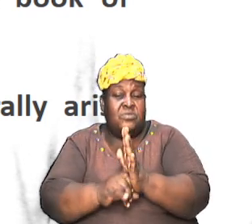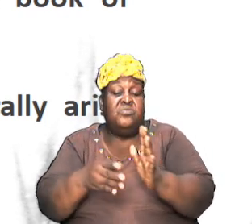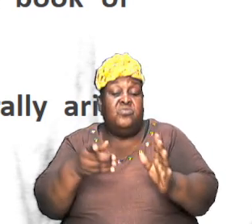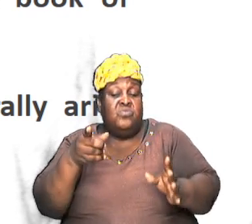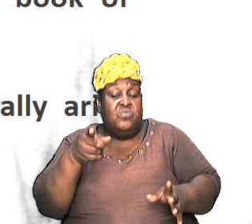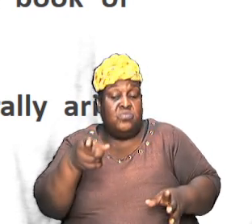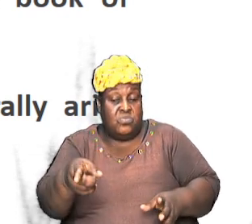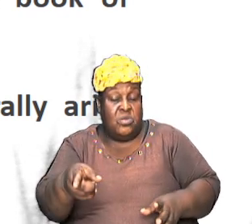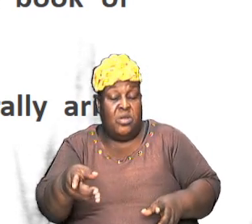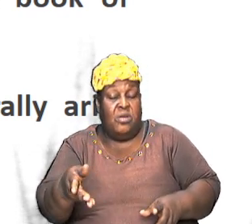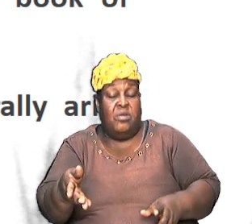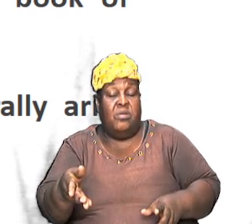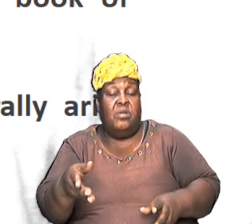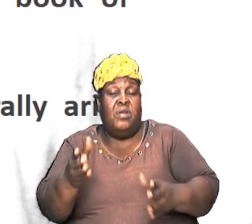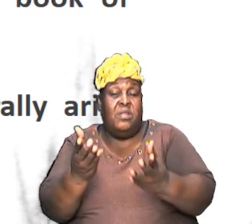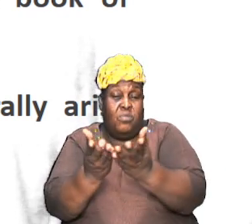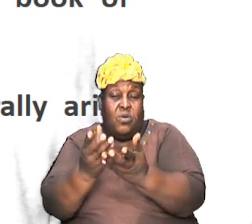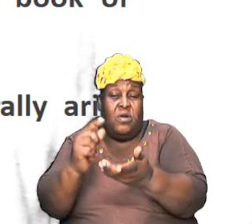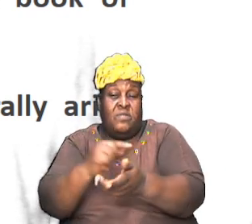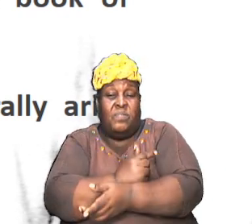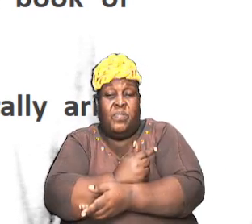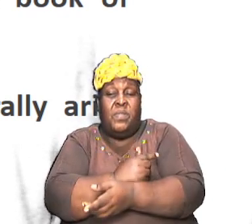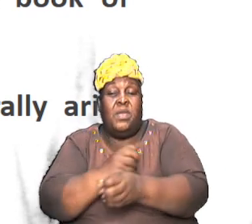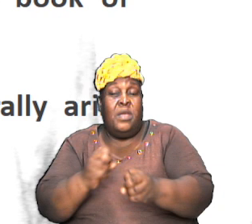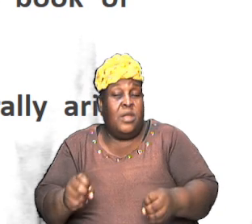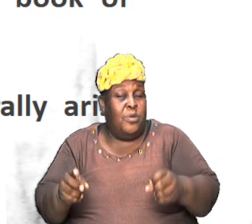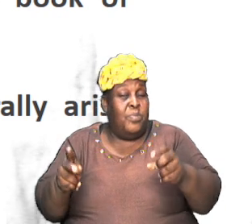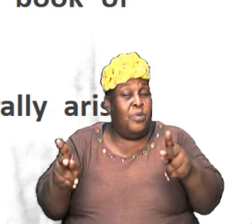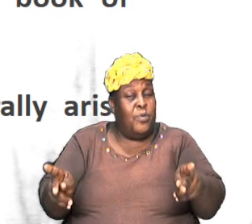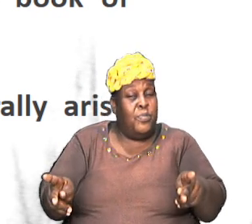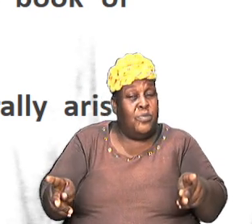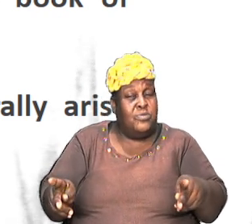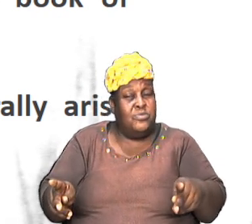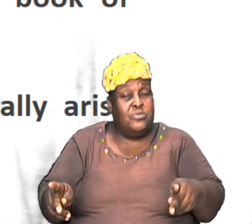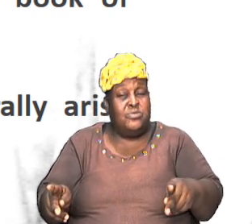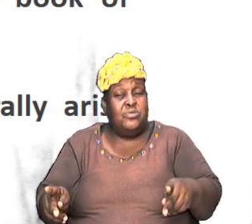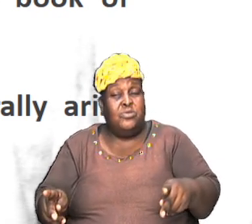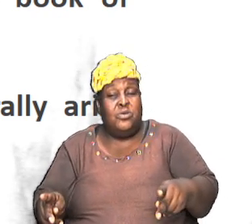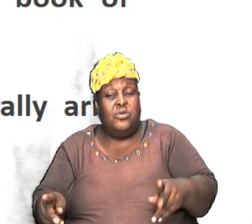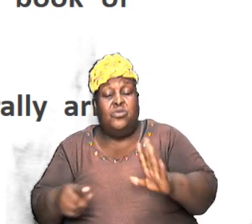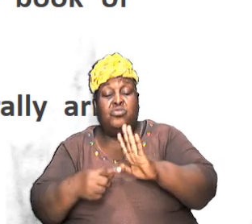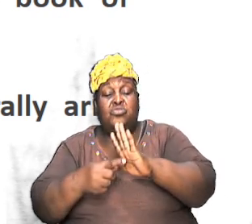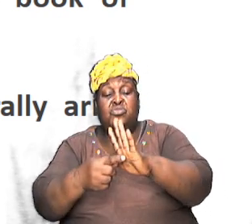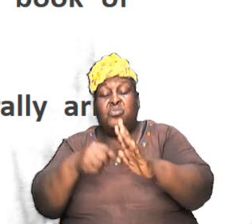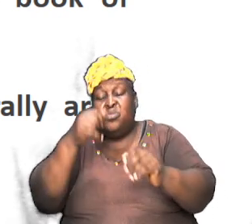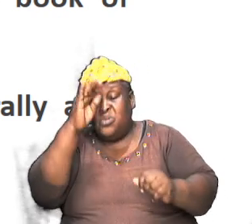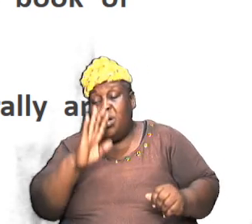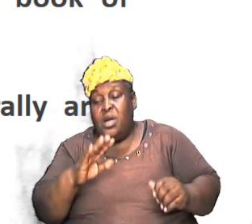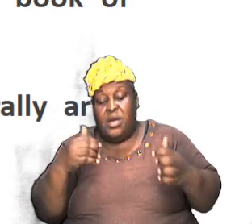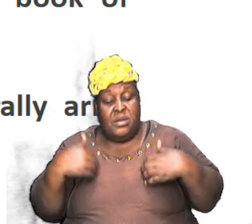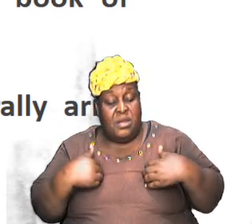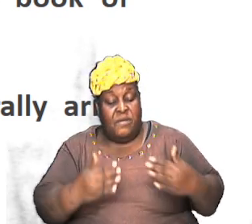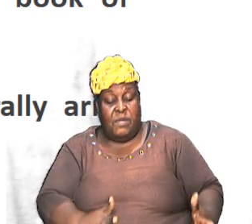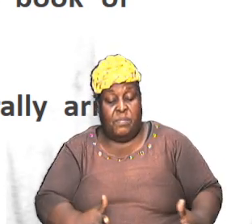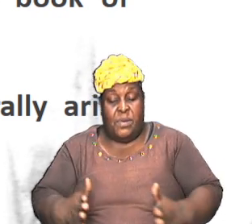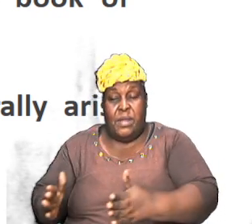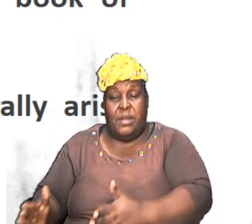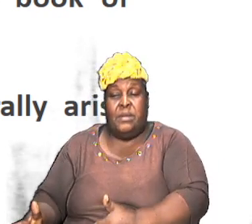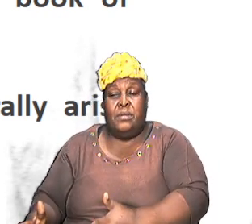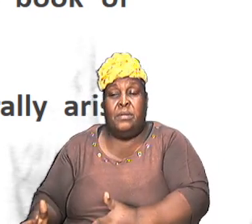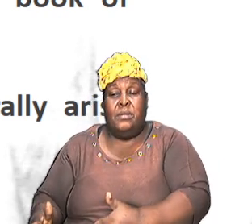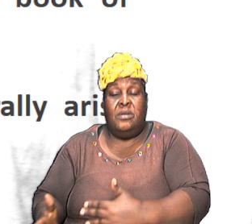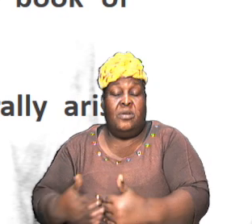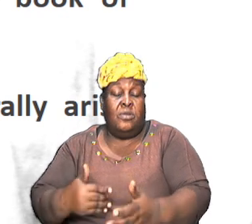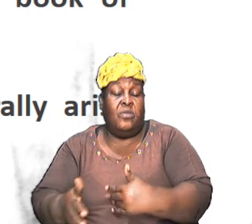and it showed that the purpose now was to show that God had a plan that although